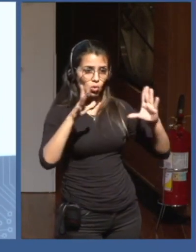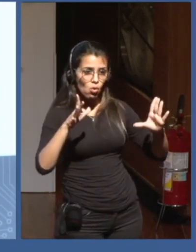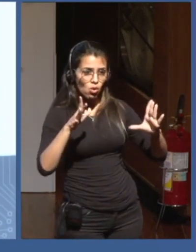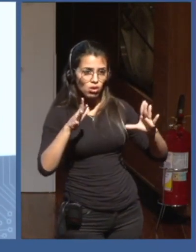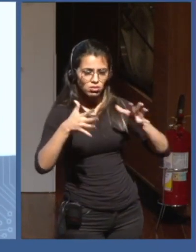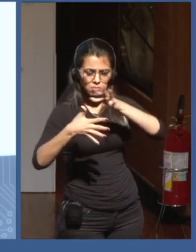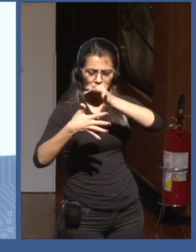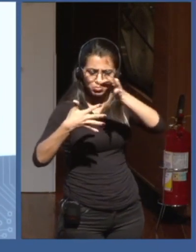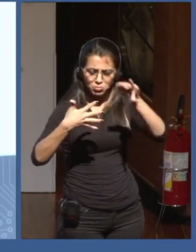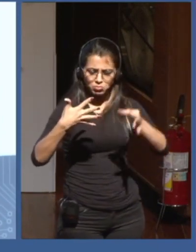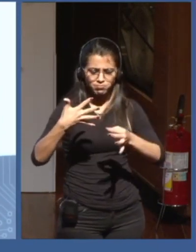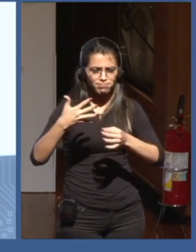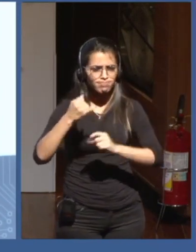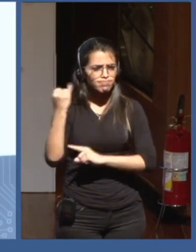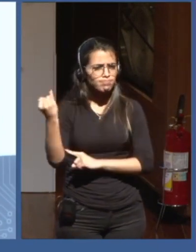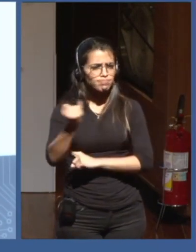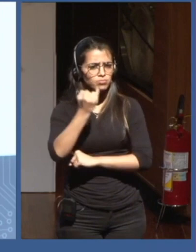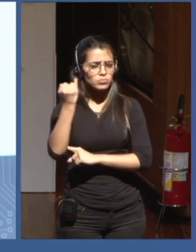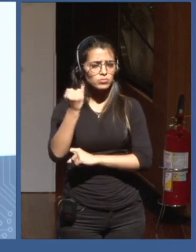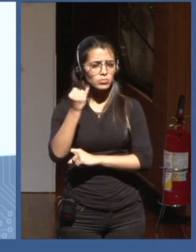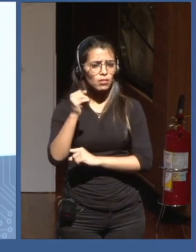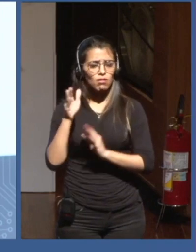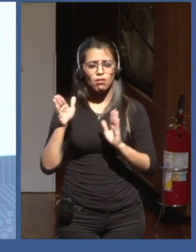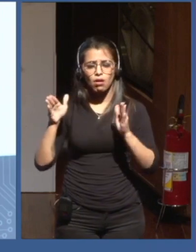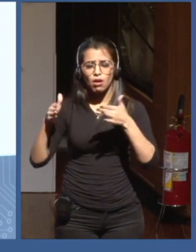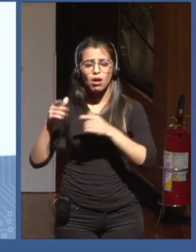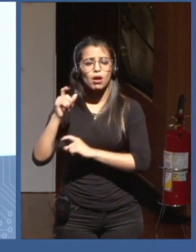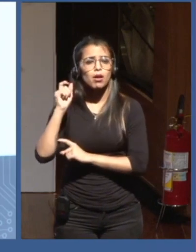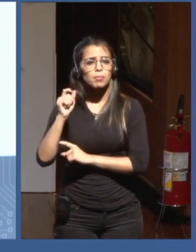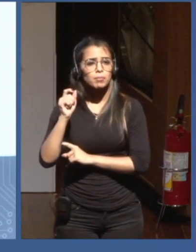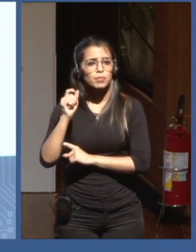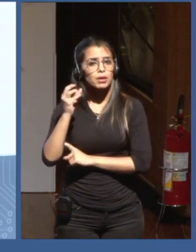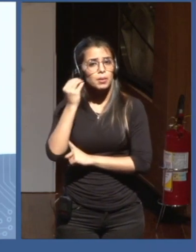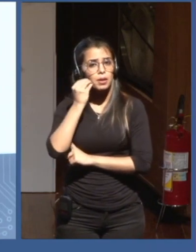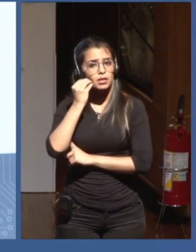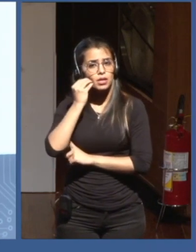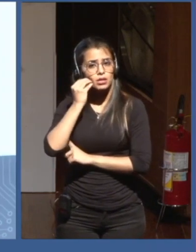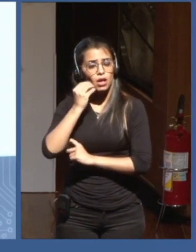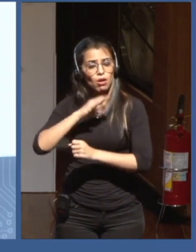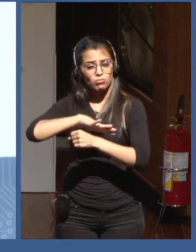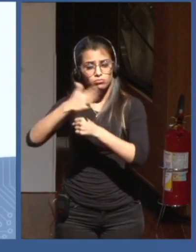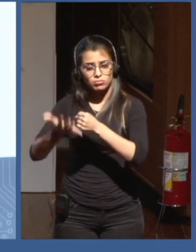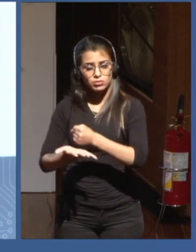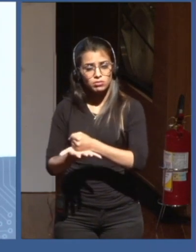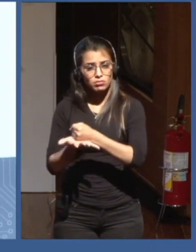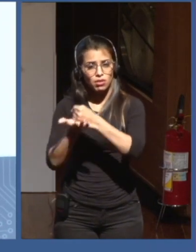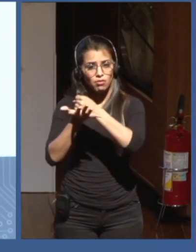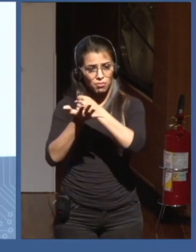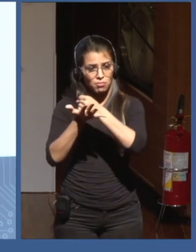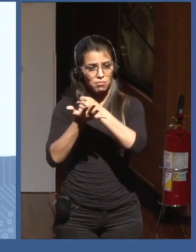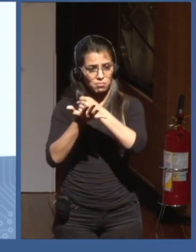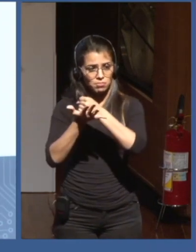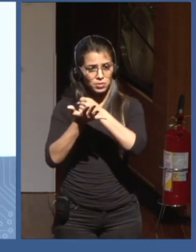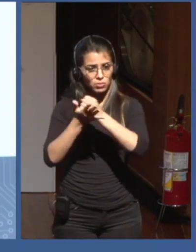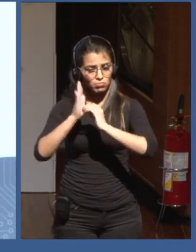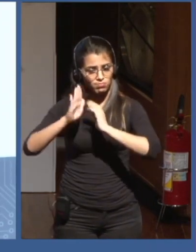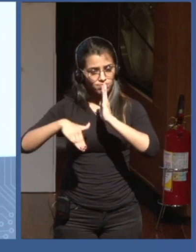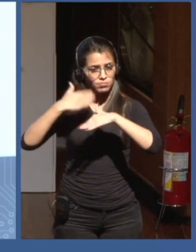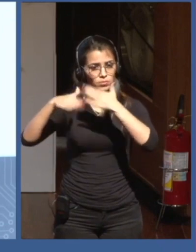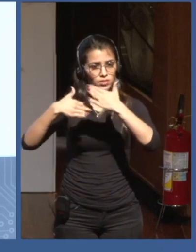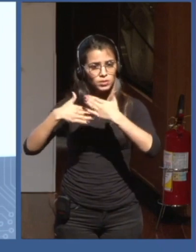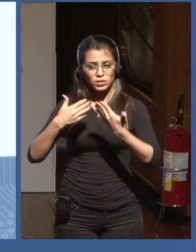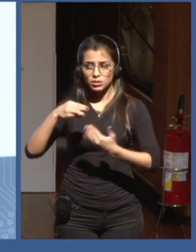stage Emmanuel Le Touze, who has been a fighter for many years to promote these elements in sustainable development